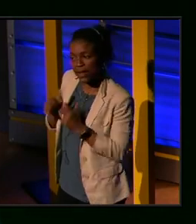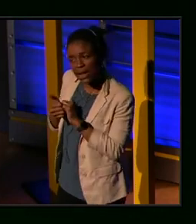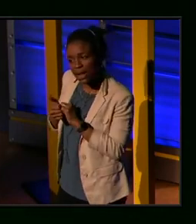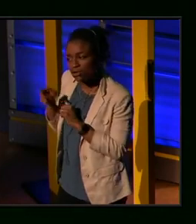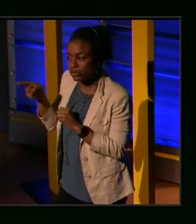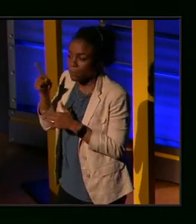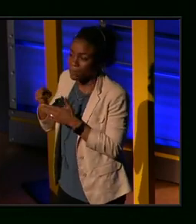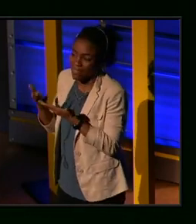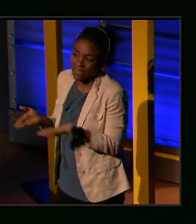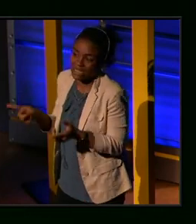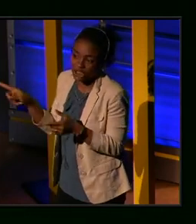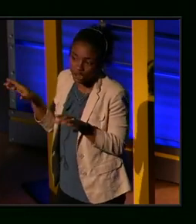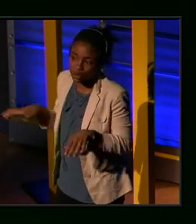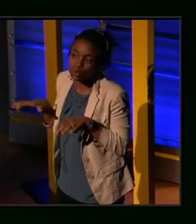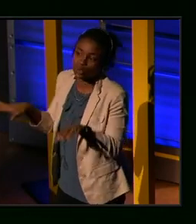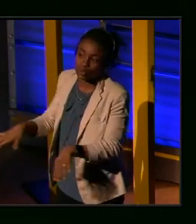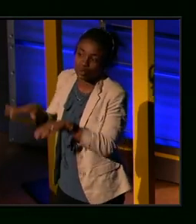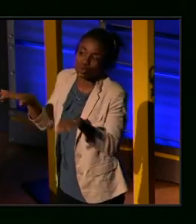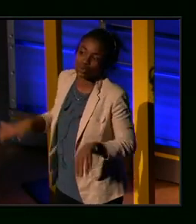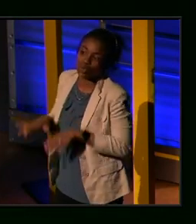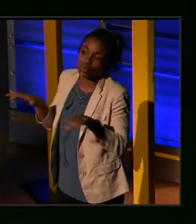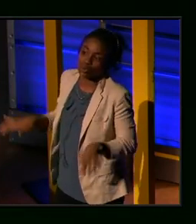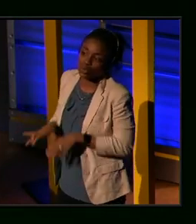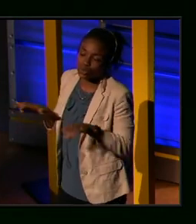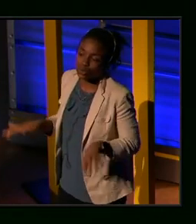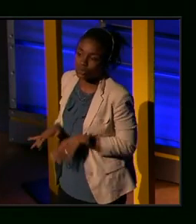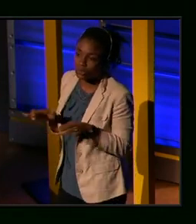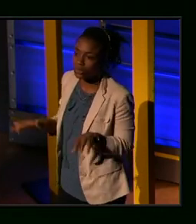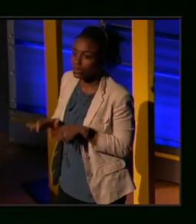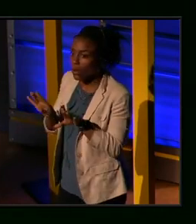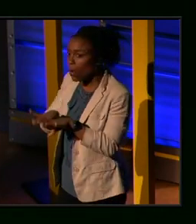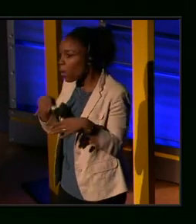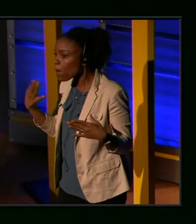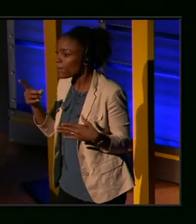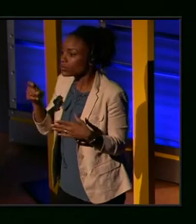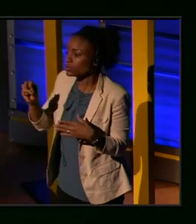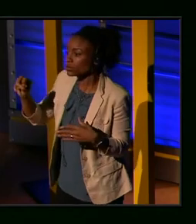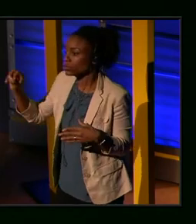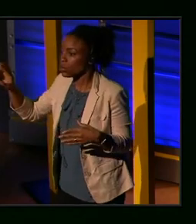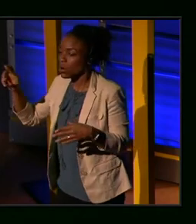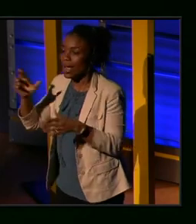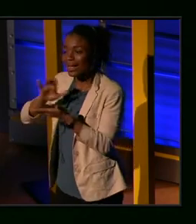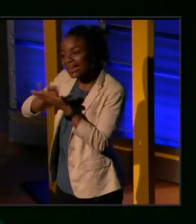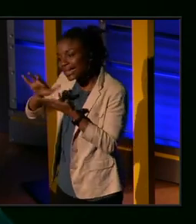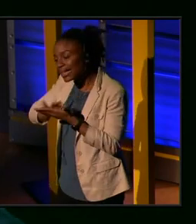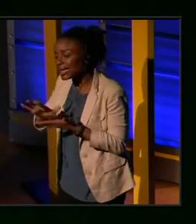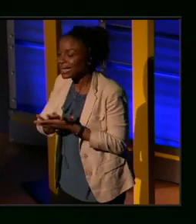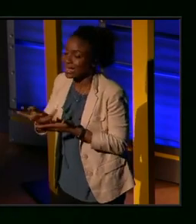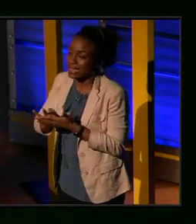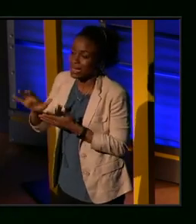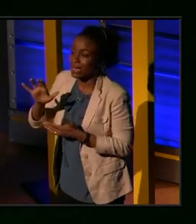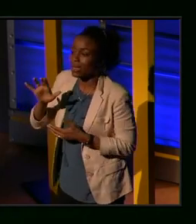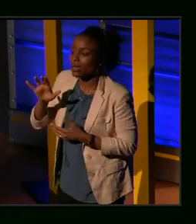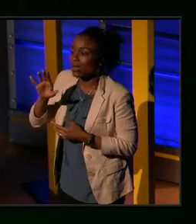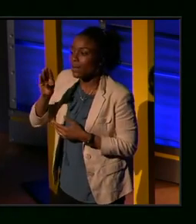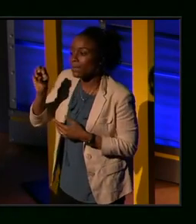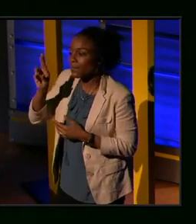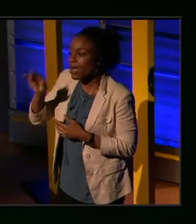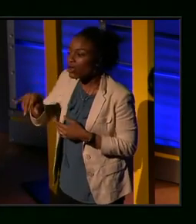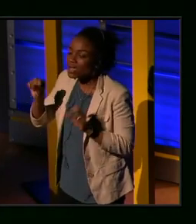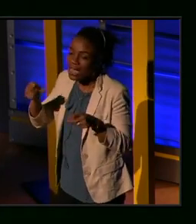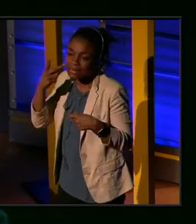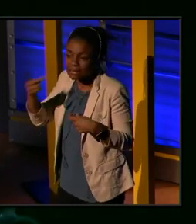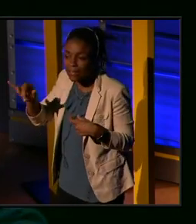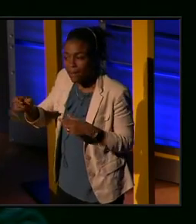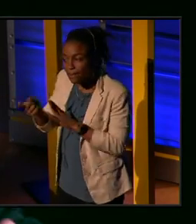things that she does. By opening the door and just cleaning the berries. By letting me see this moment.